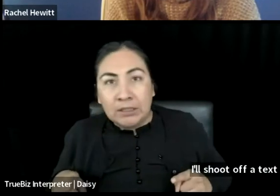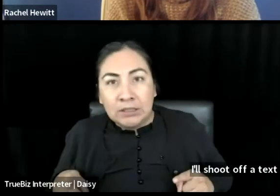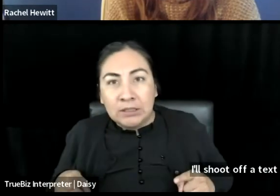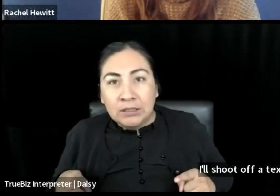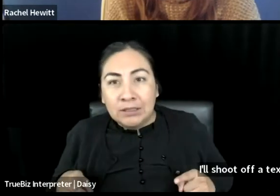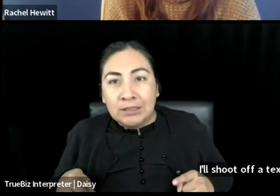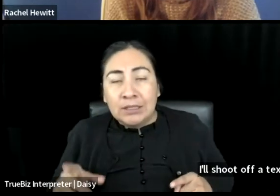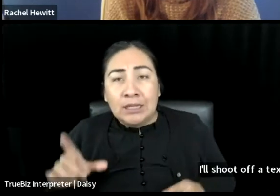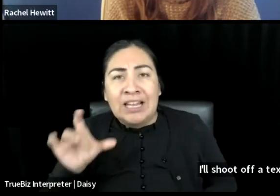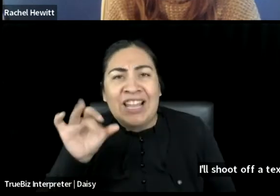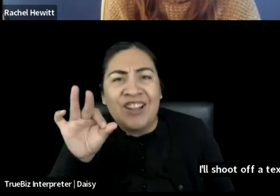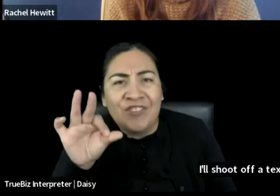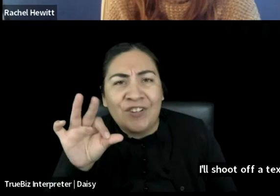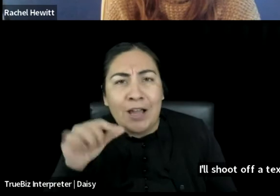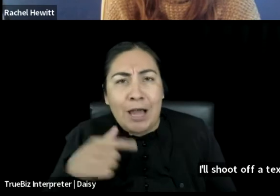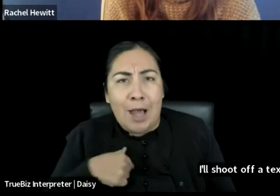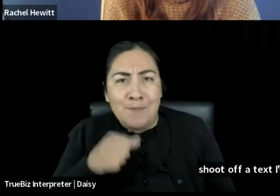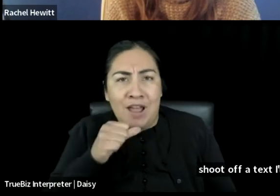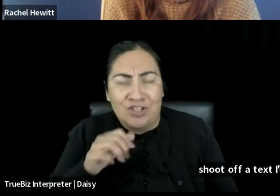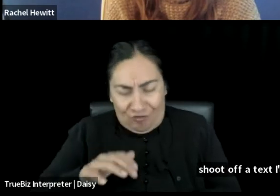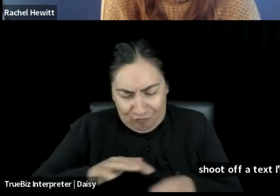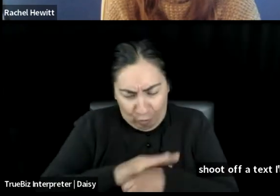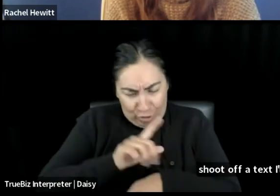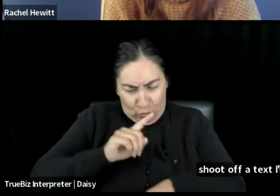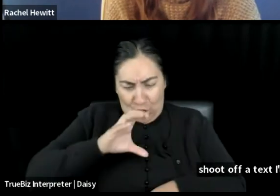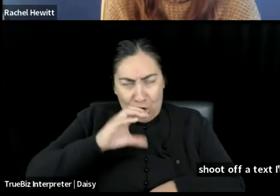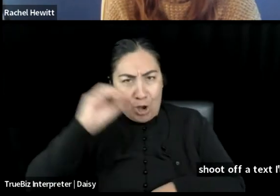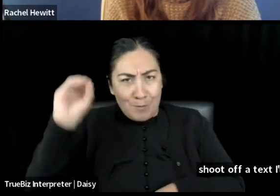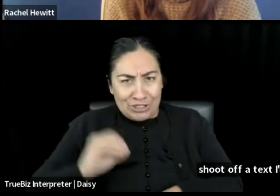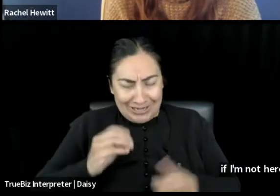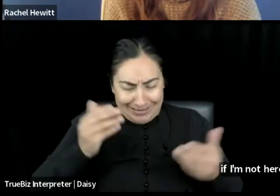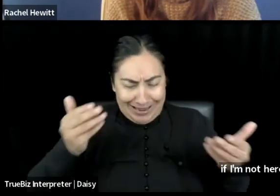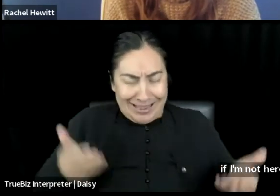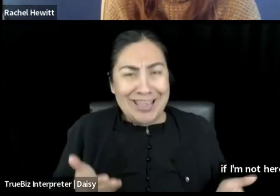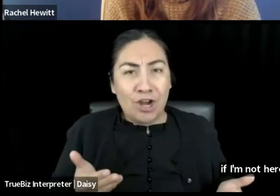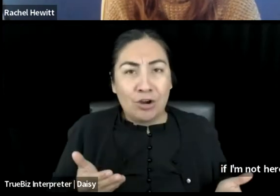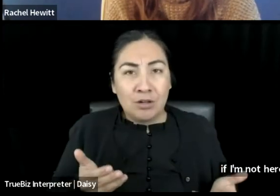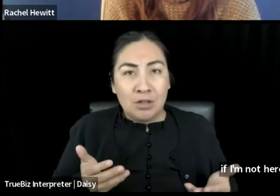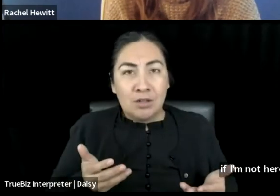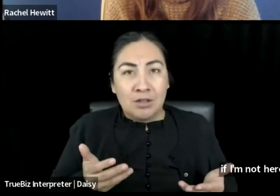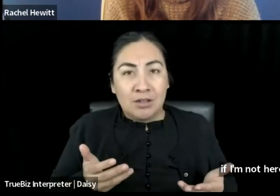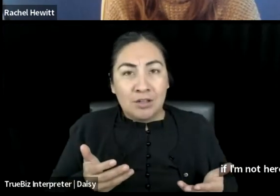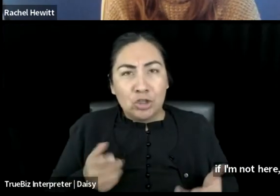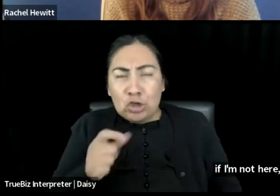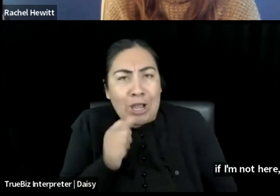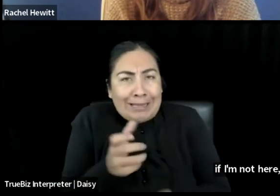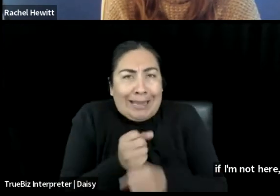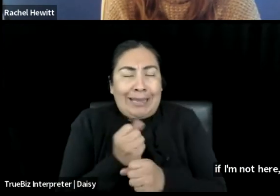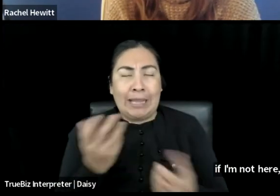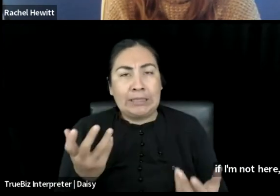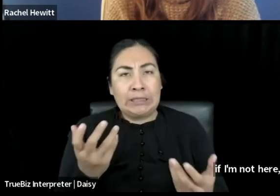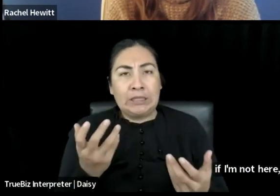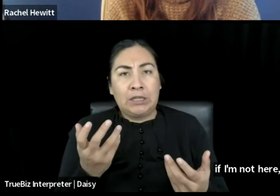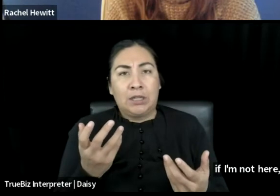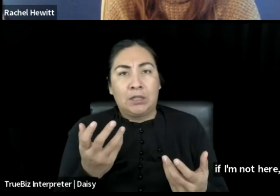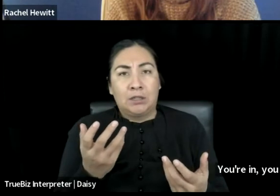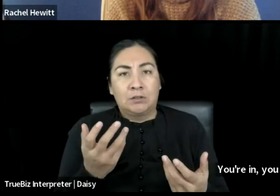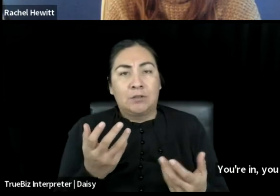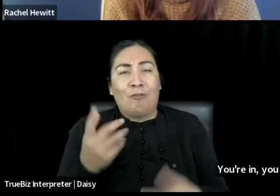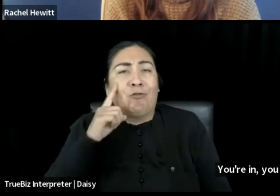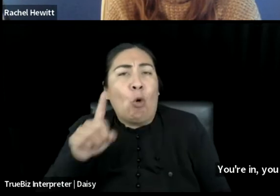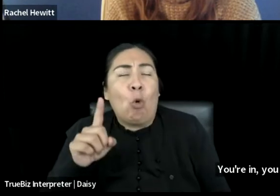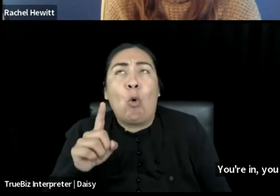If, if I'm not here, then you're not getting it. And you know, for people who, for, for